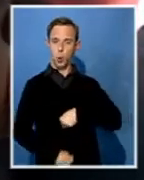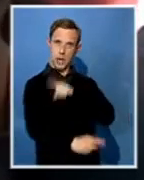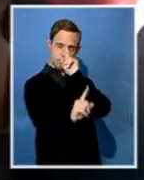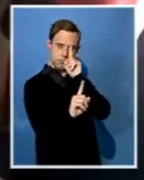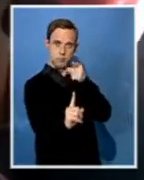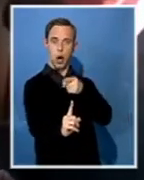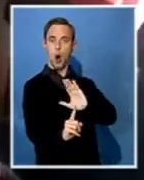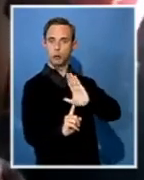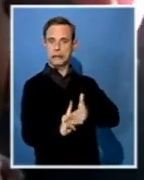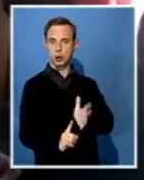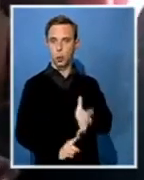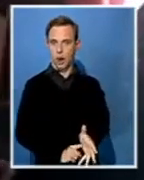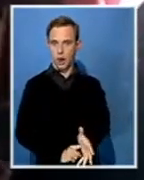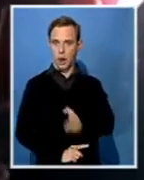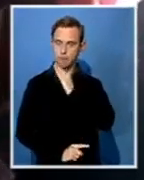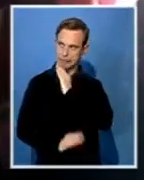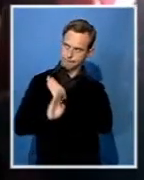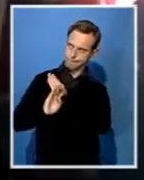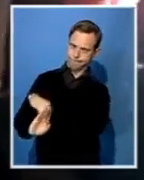principle we are prepared to die for.